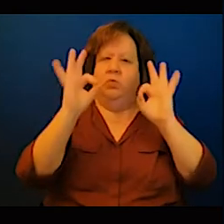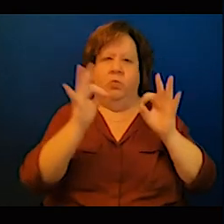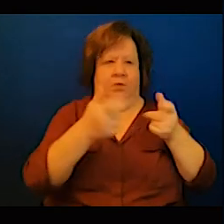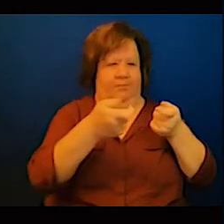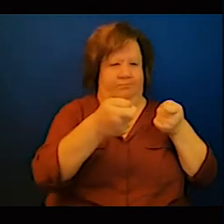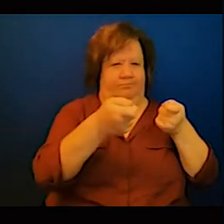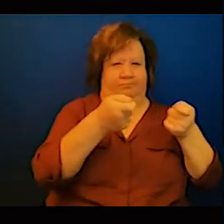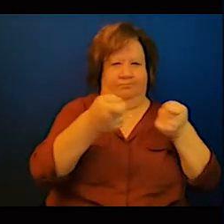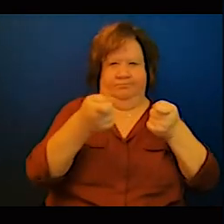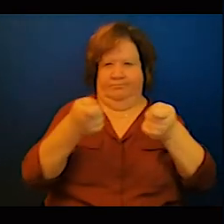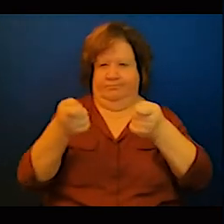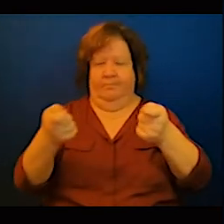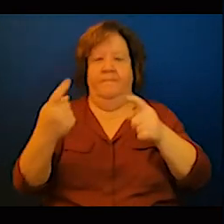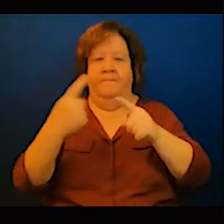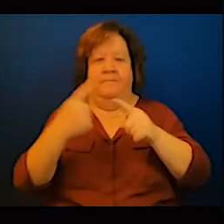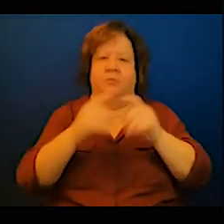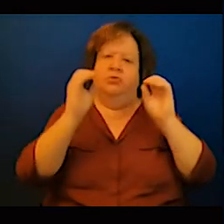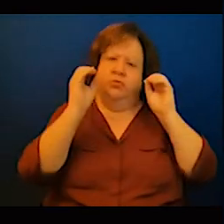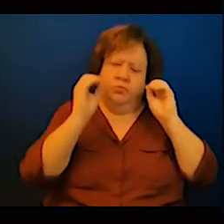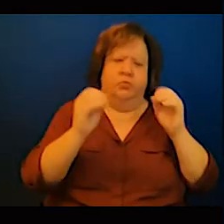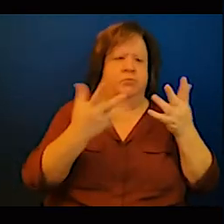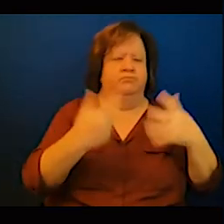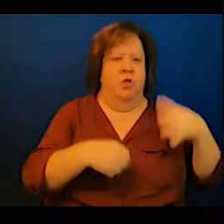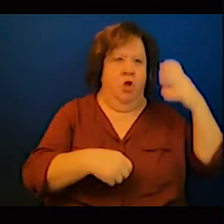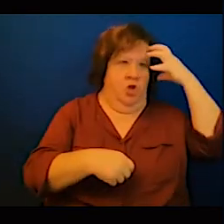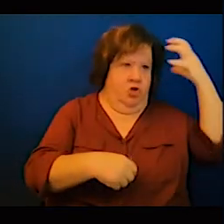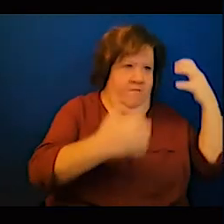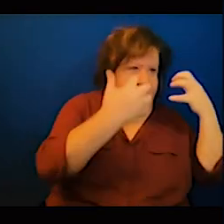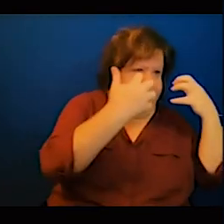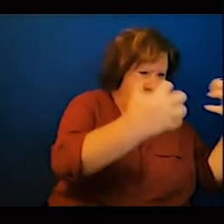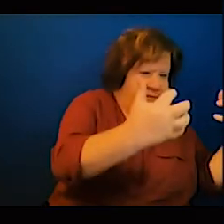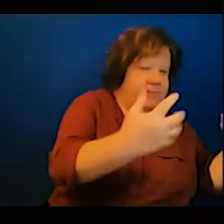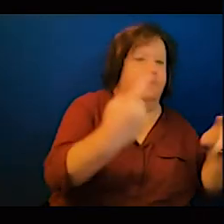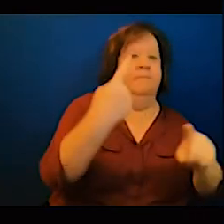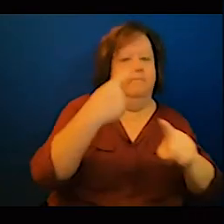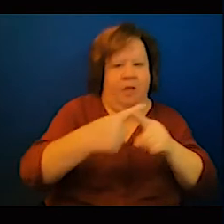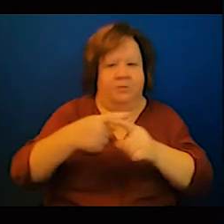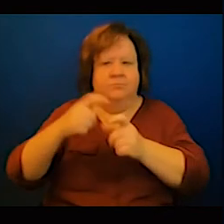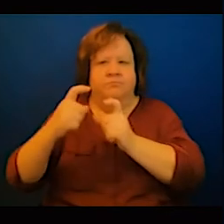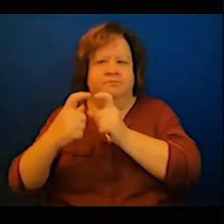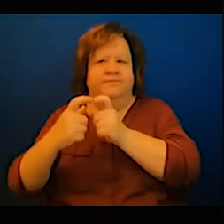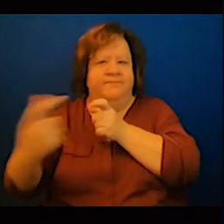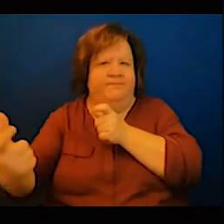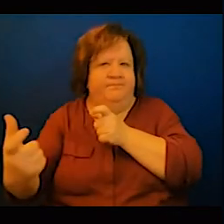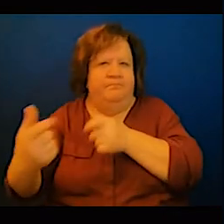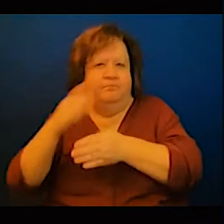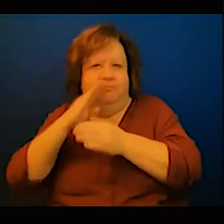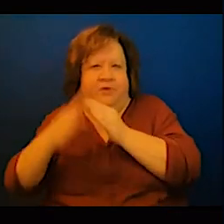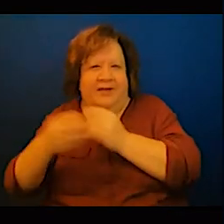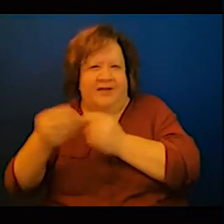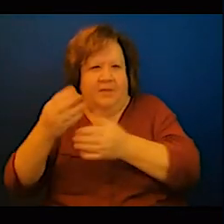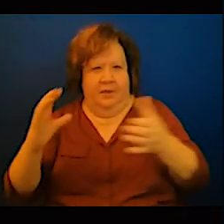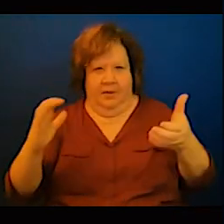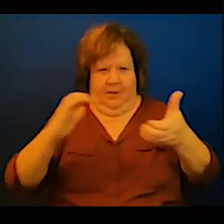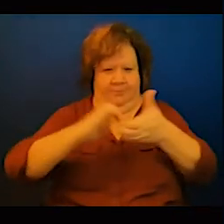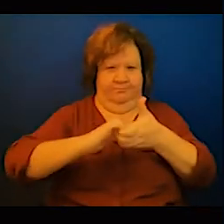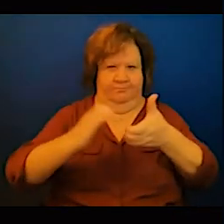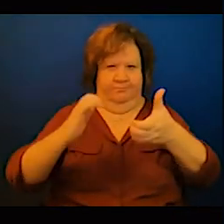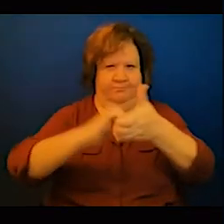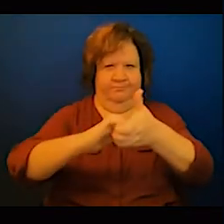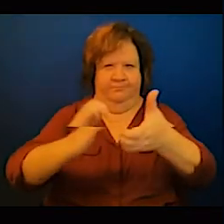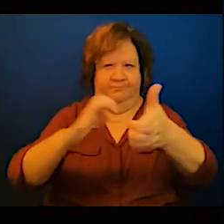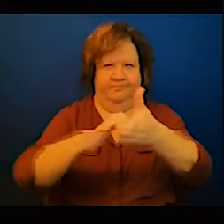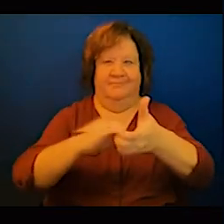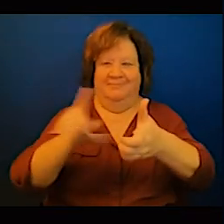these projects and finally I think for Africa the issue is not